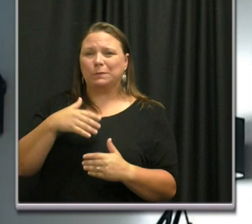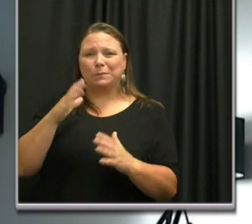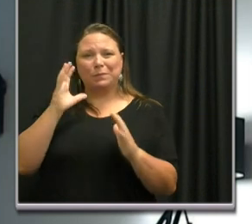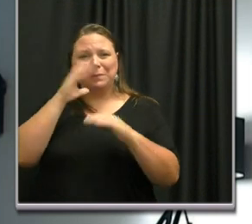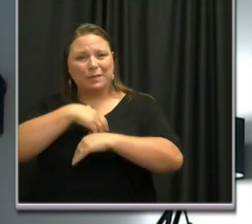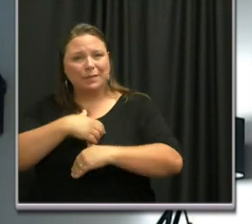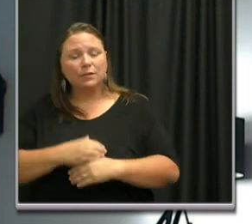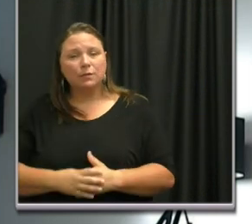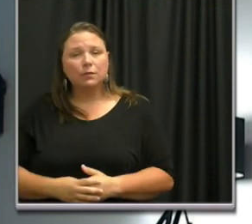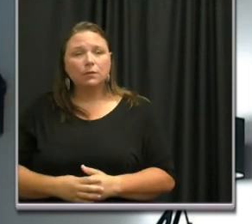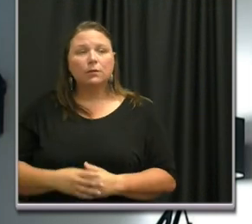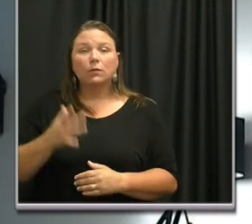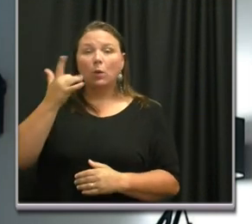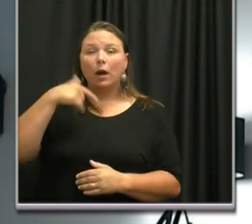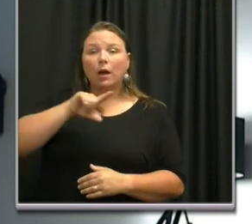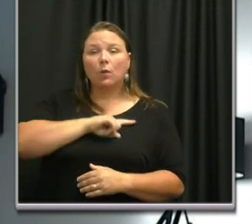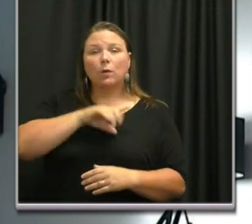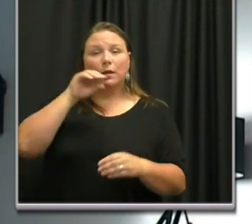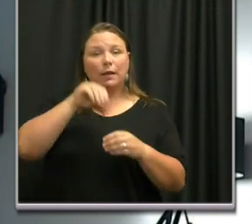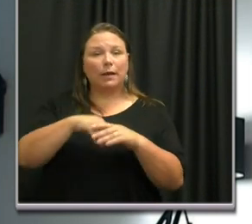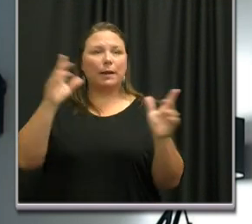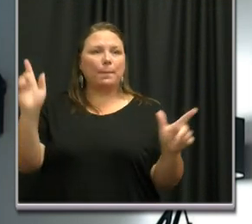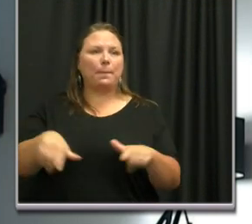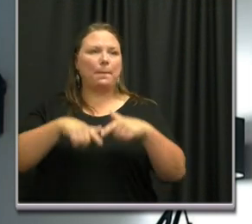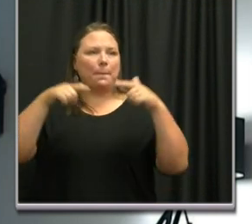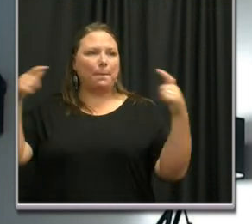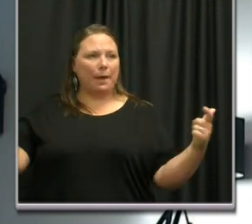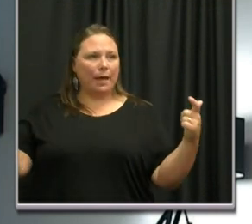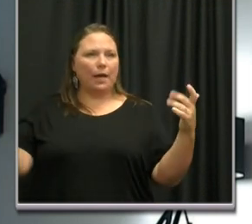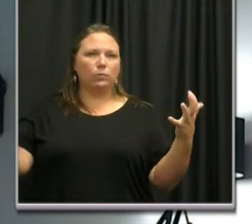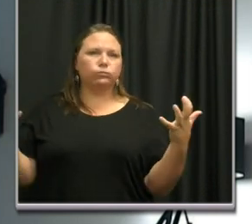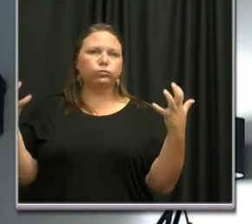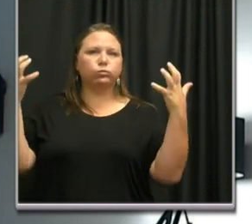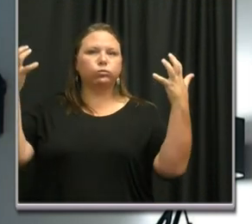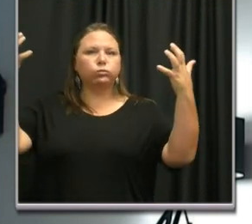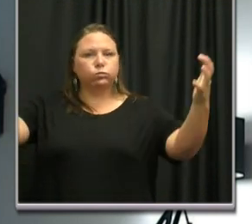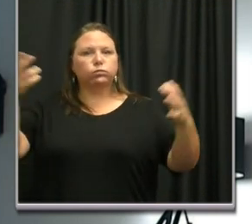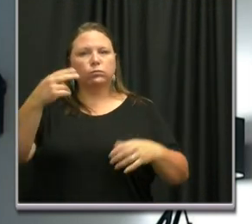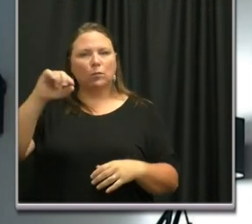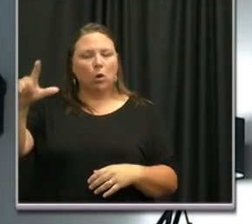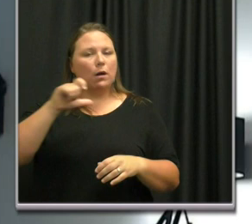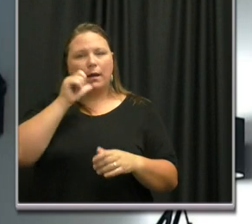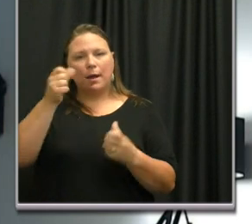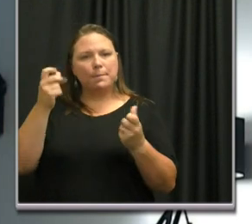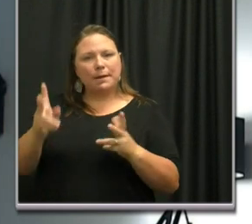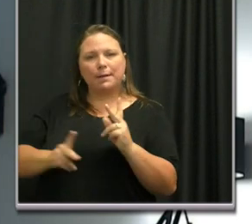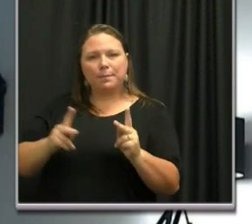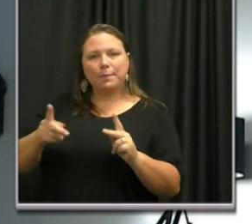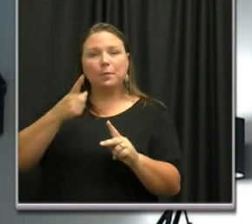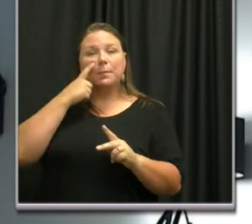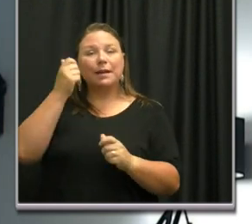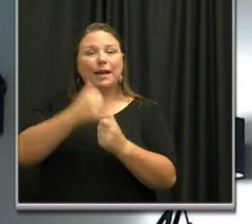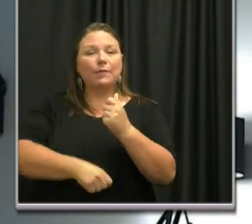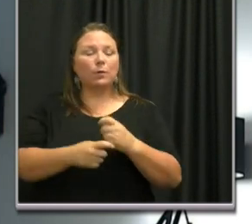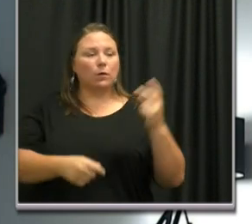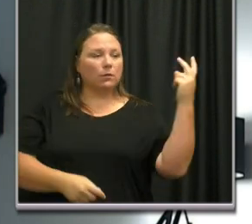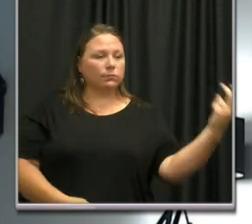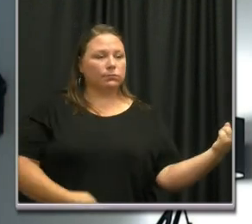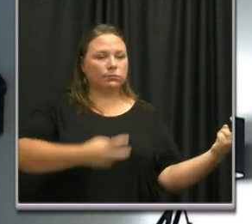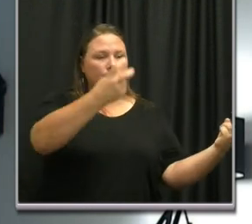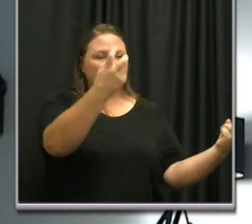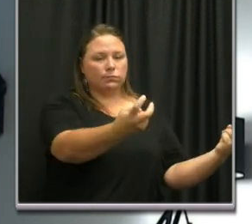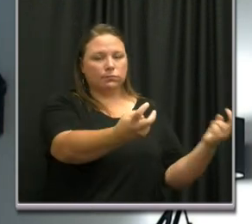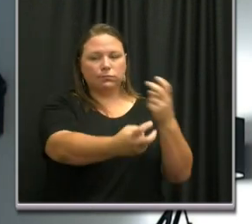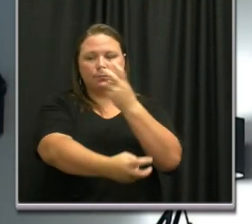We were in a larger than usual lecture hall because all the students were spaced out